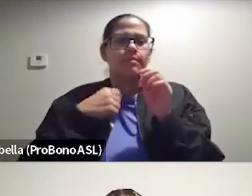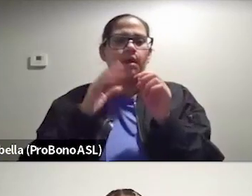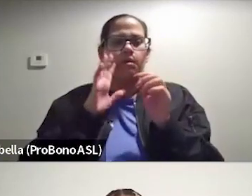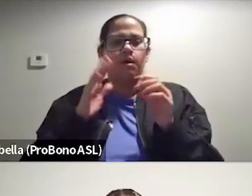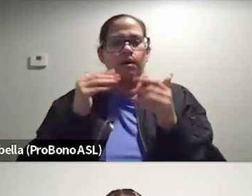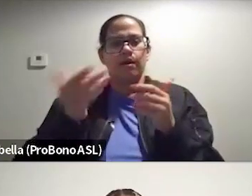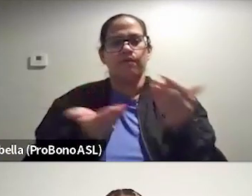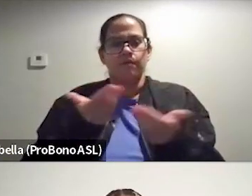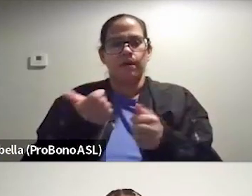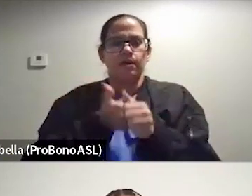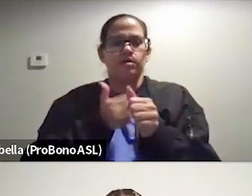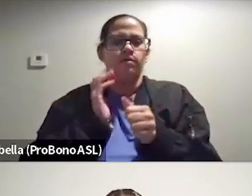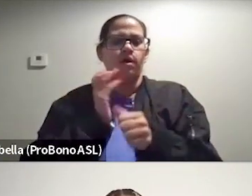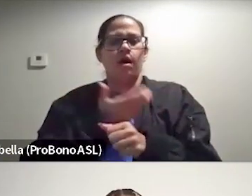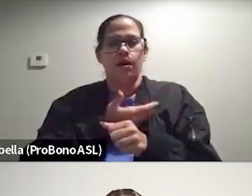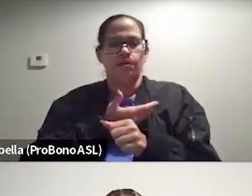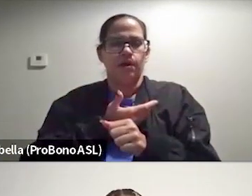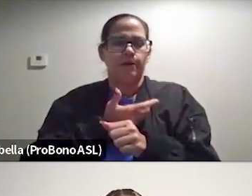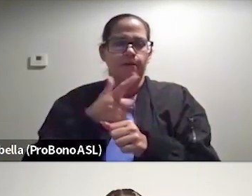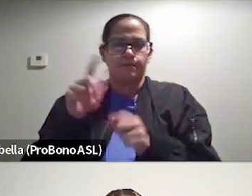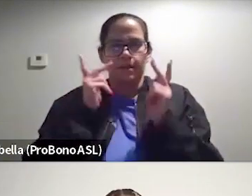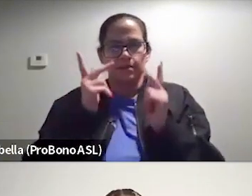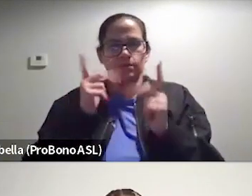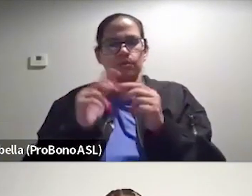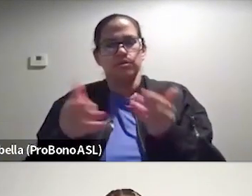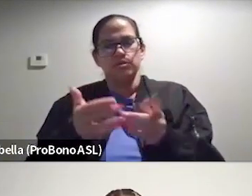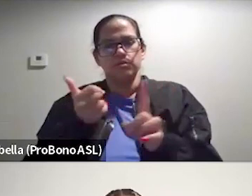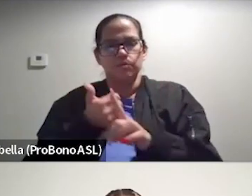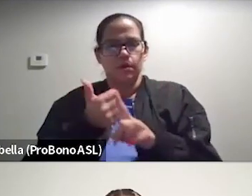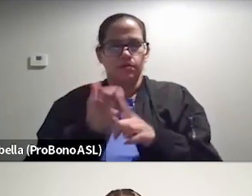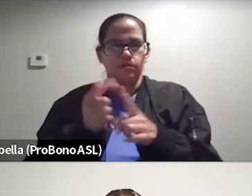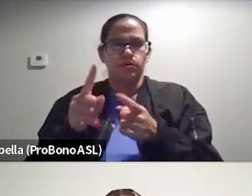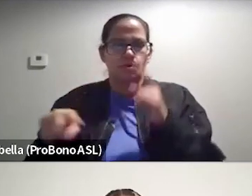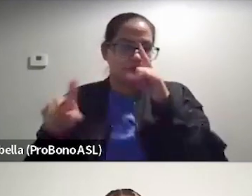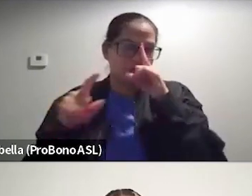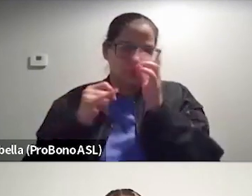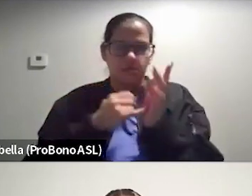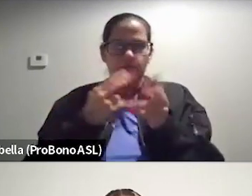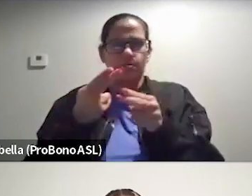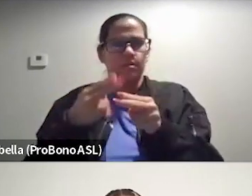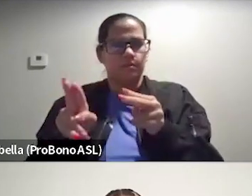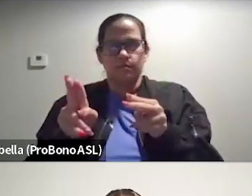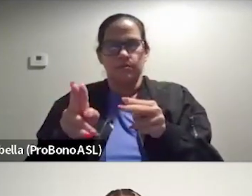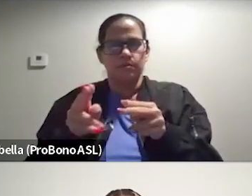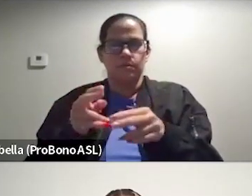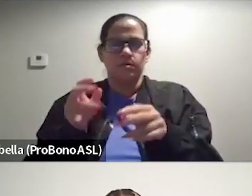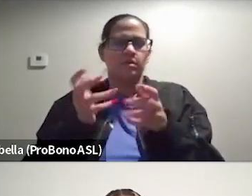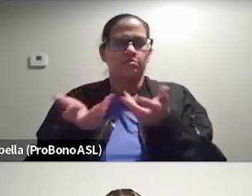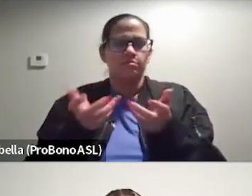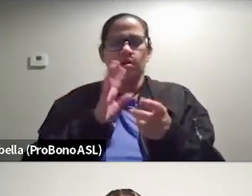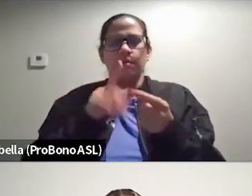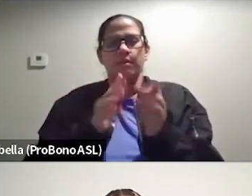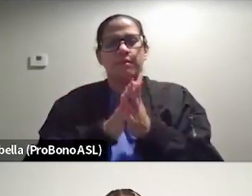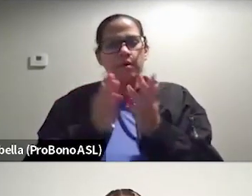invite each of our guests to introduce themselves to you with just a brief introduction, and then we'll get into some dialogue about the book